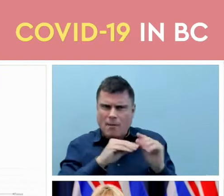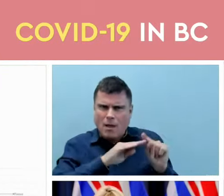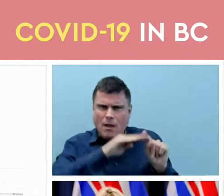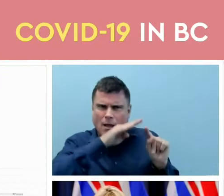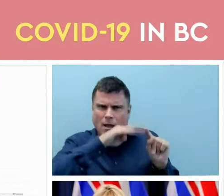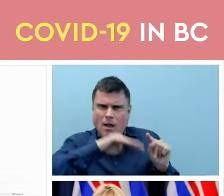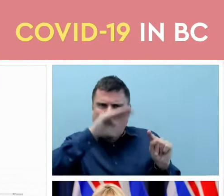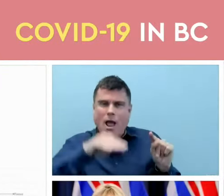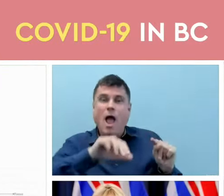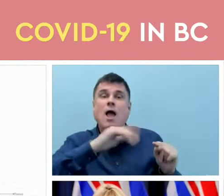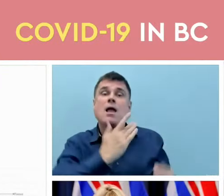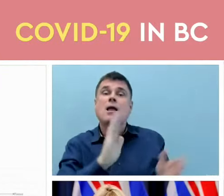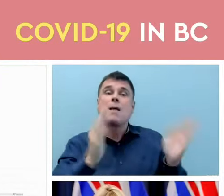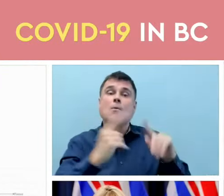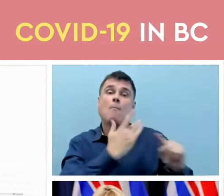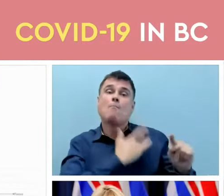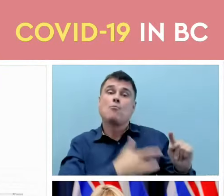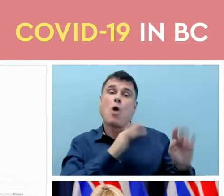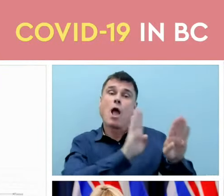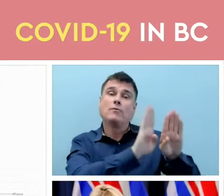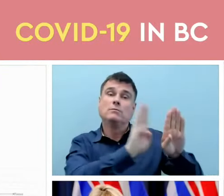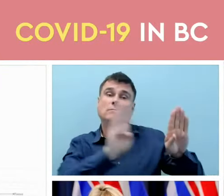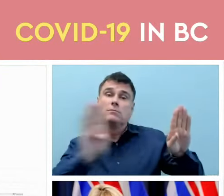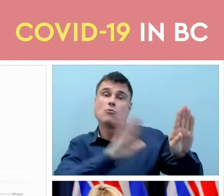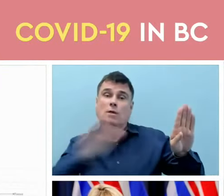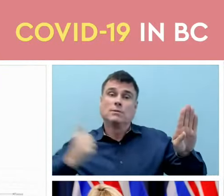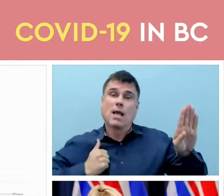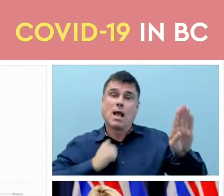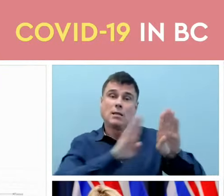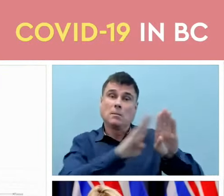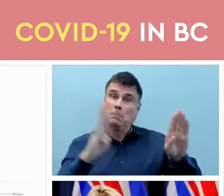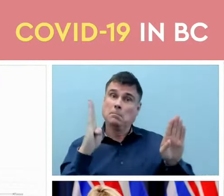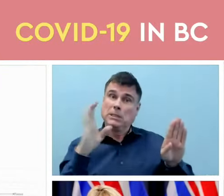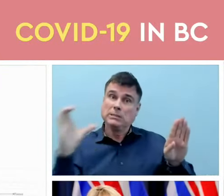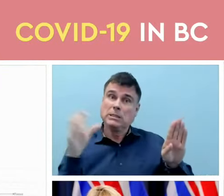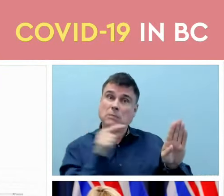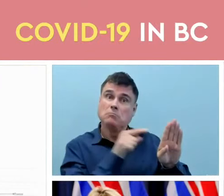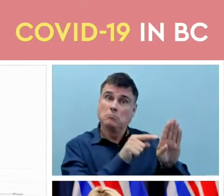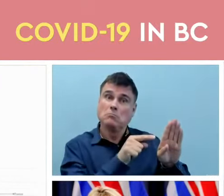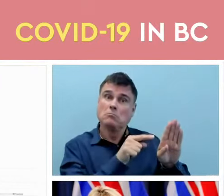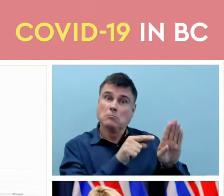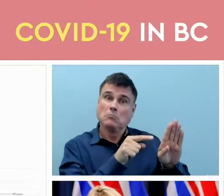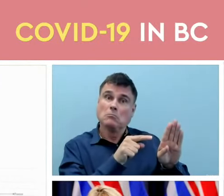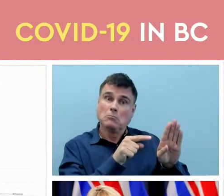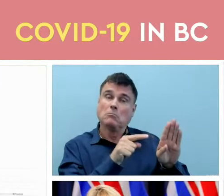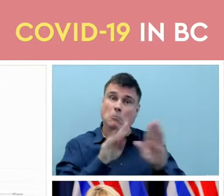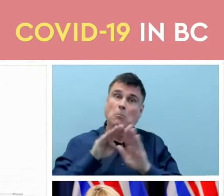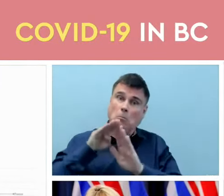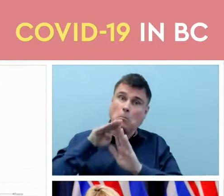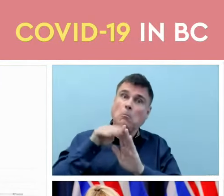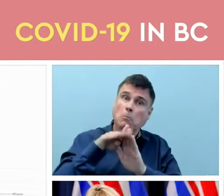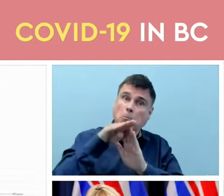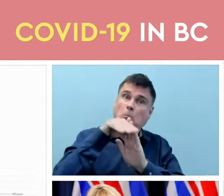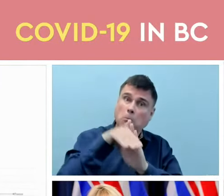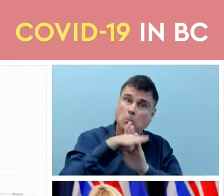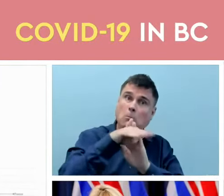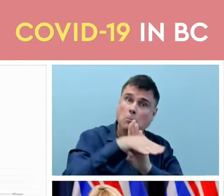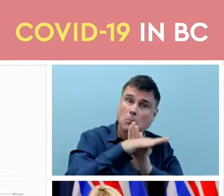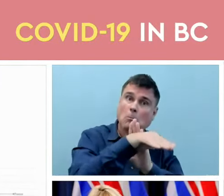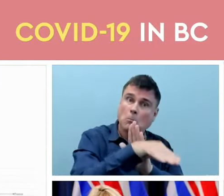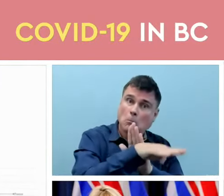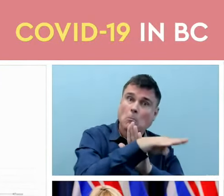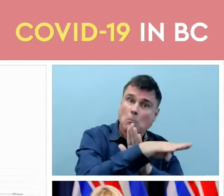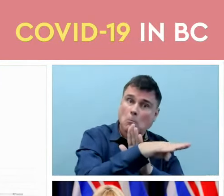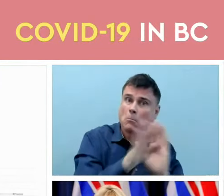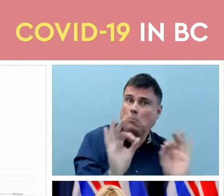we have been able to flatten our hospitalization curve and draw it out which is really important. That helps preserve our health